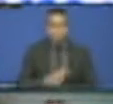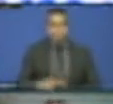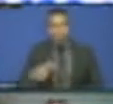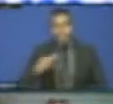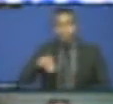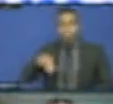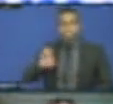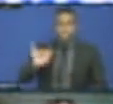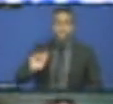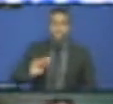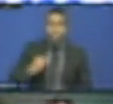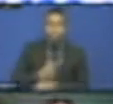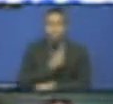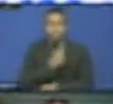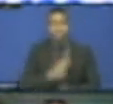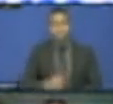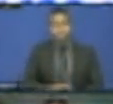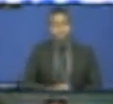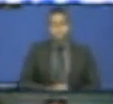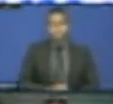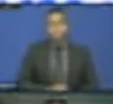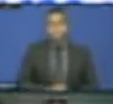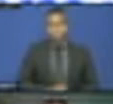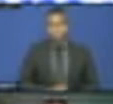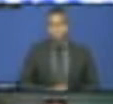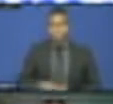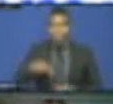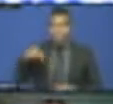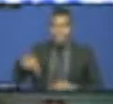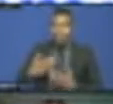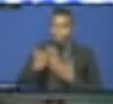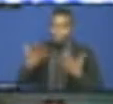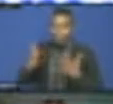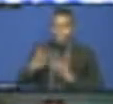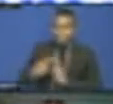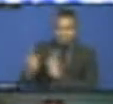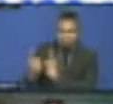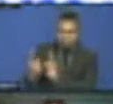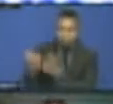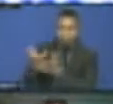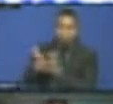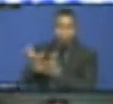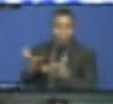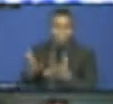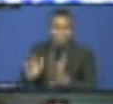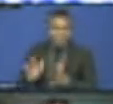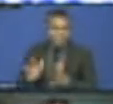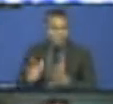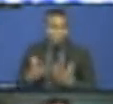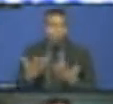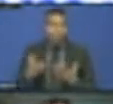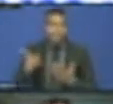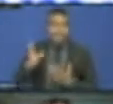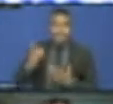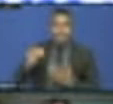has the largest population of any of the administrative districts in the Gambia. And in fact, it is the economic hub of the Gambia.